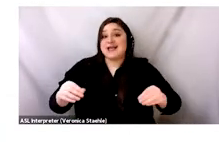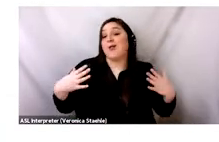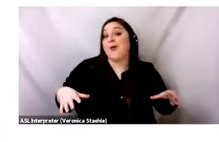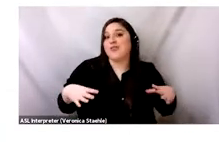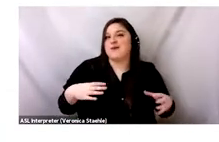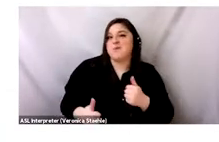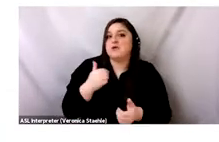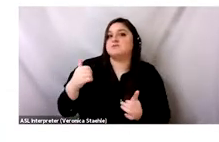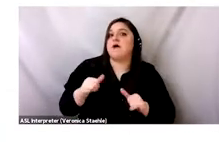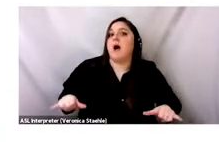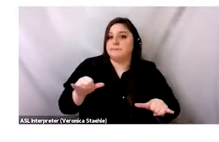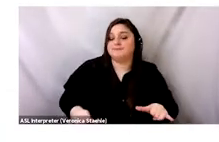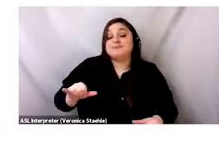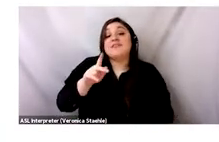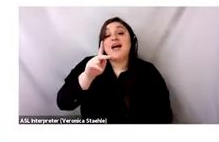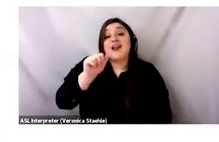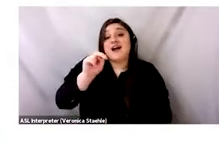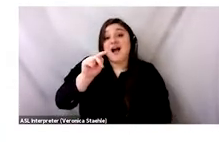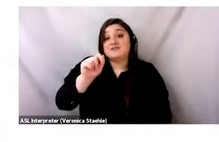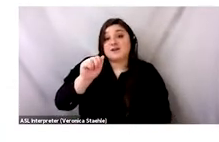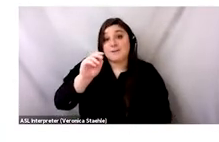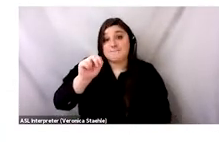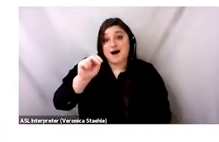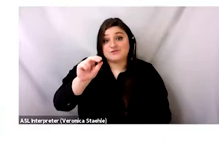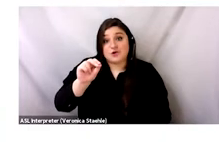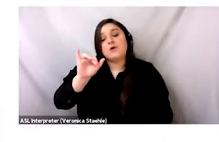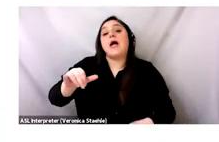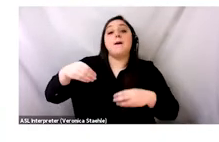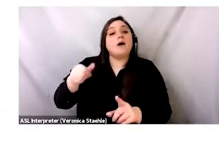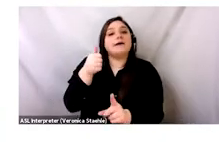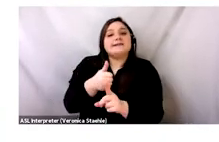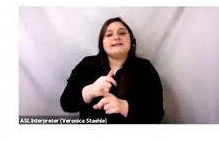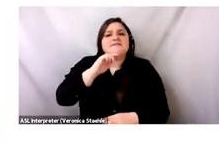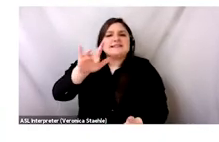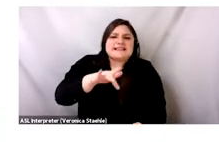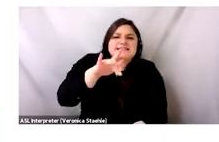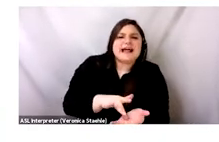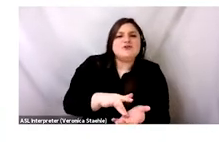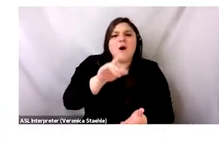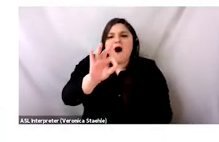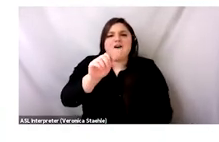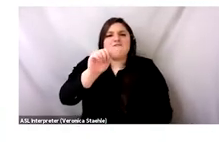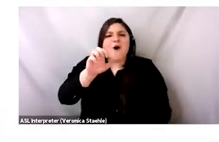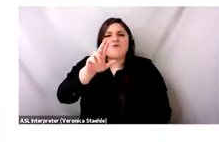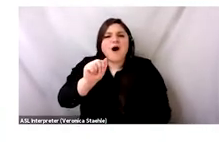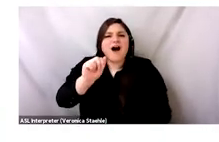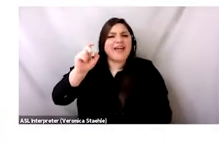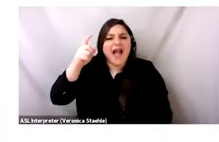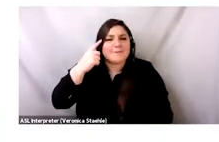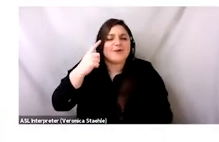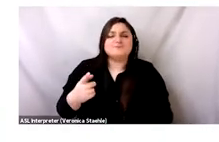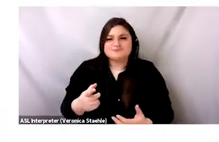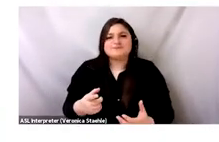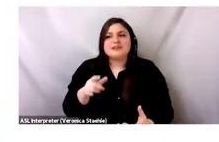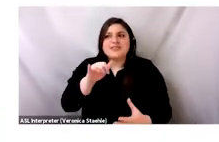many of them selling used clothing. Contramento is in the middle of the city. So, it's in the heart of Accra's Central Business District.